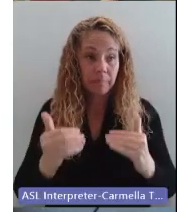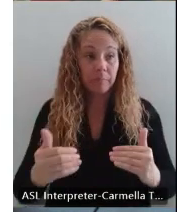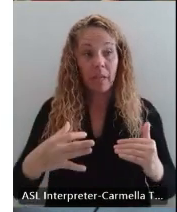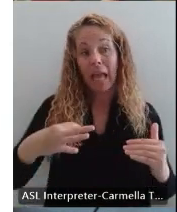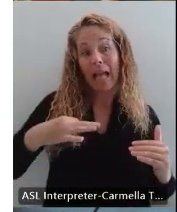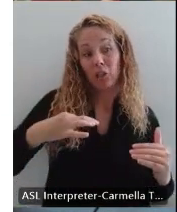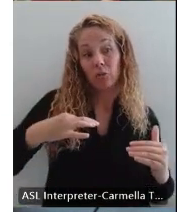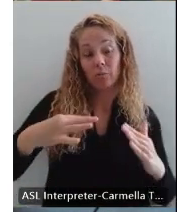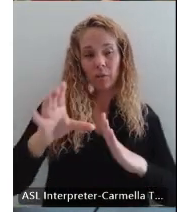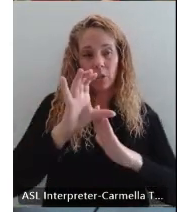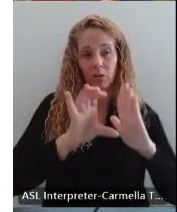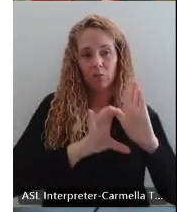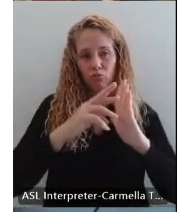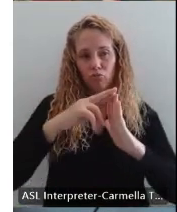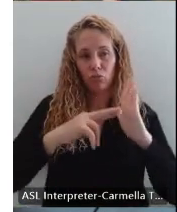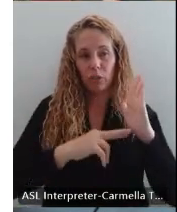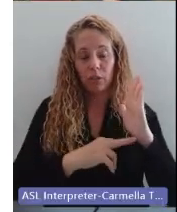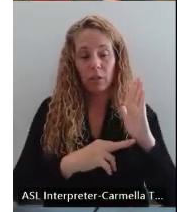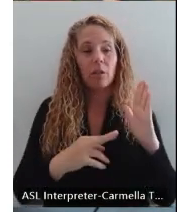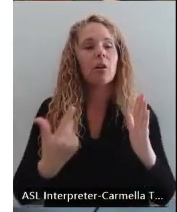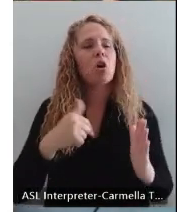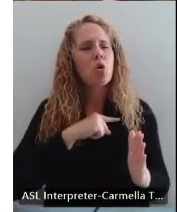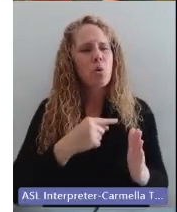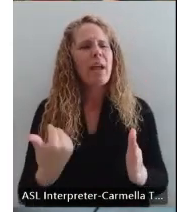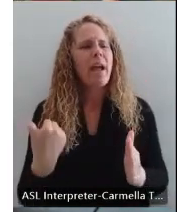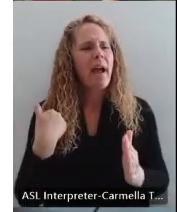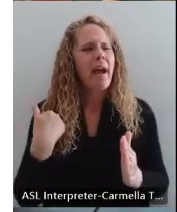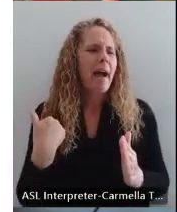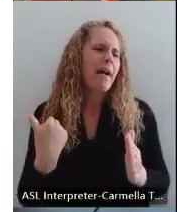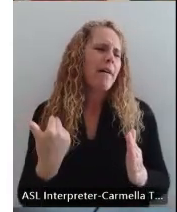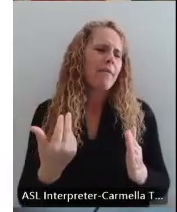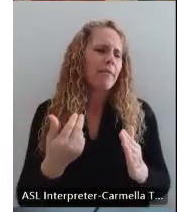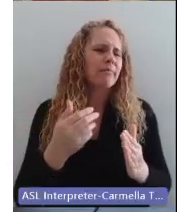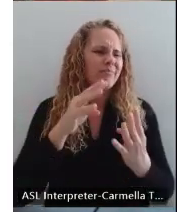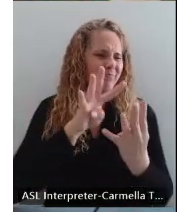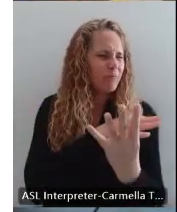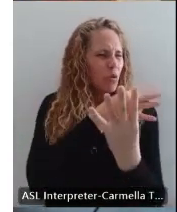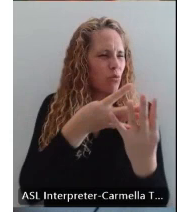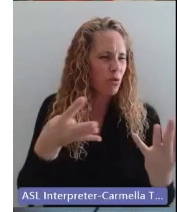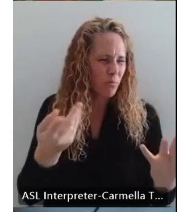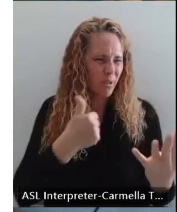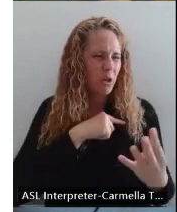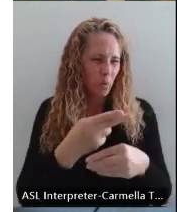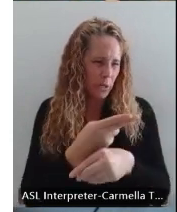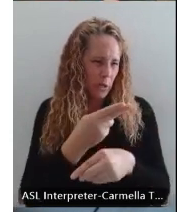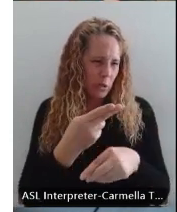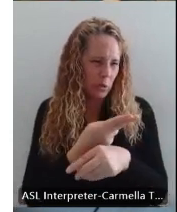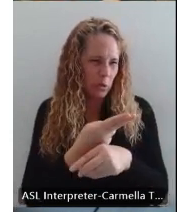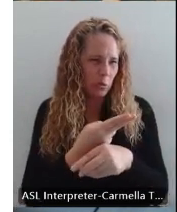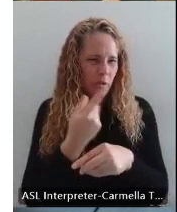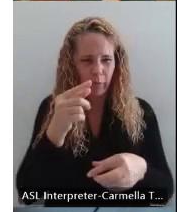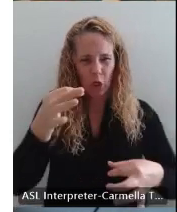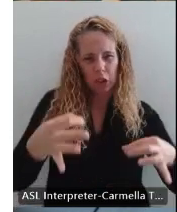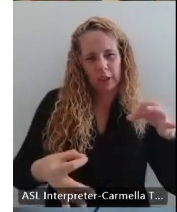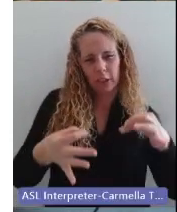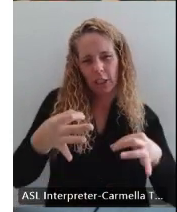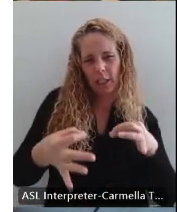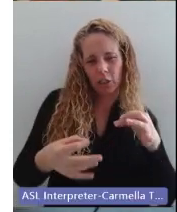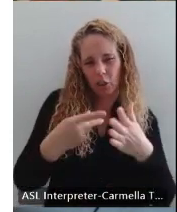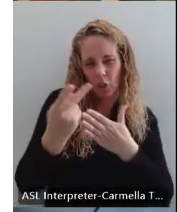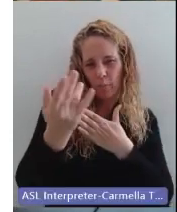Eligibility criteria. So we have a rubric that we use to judge the